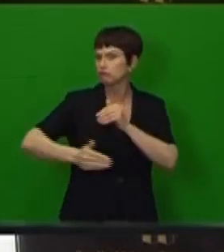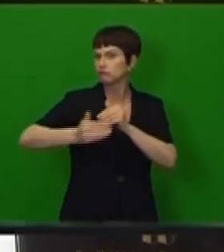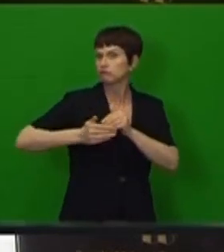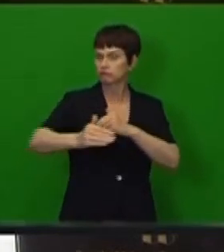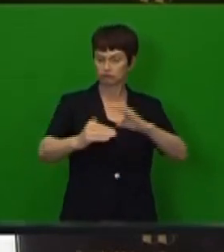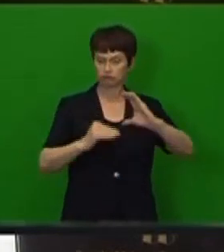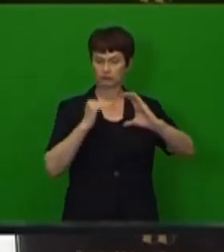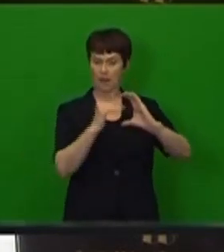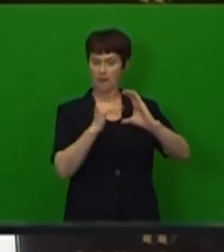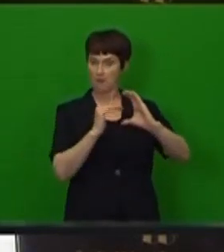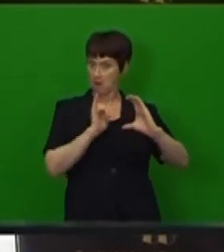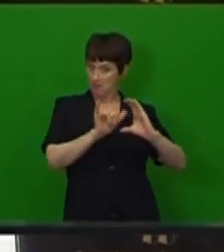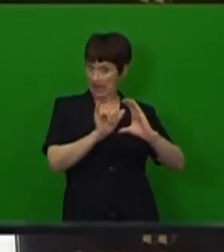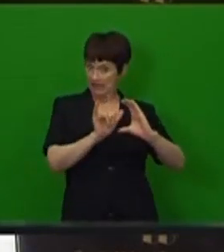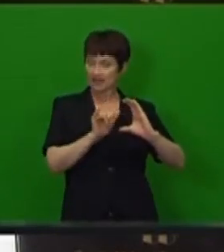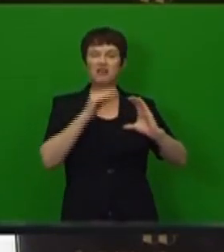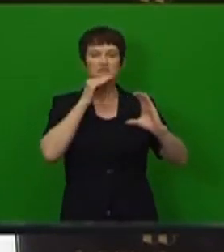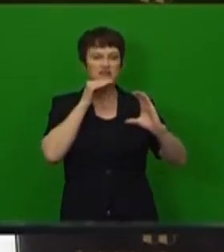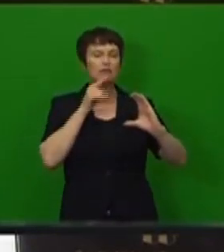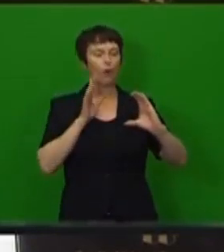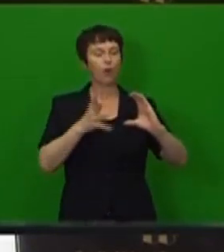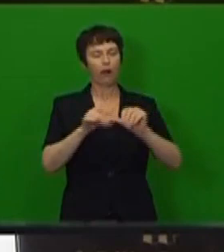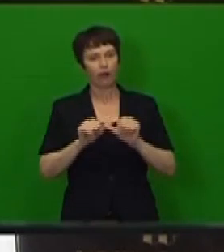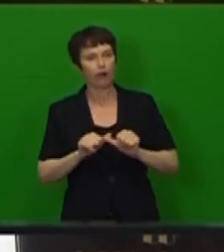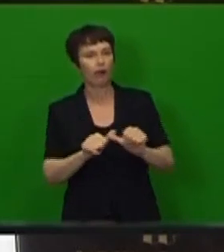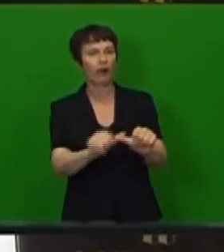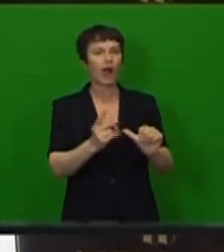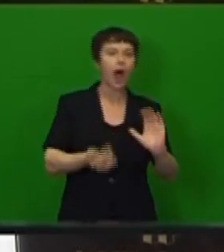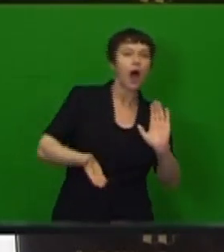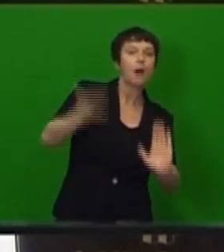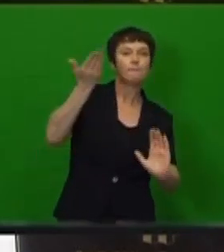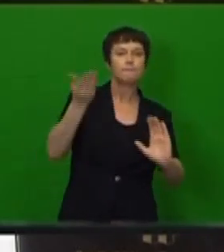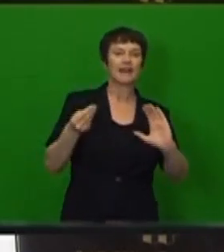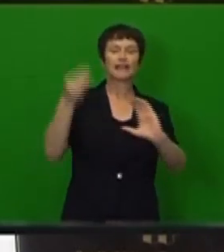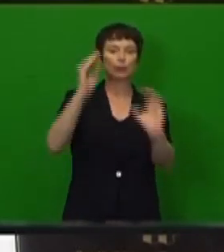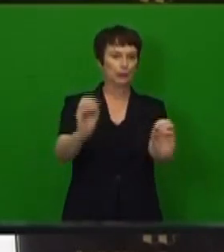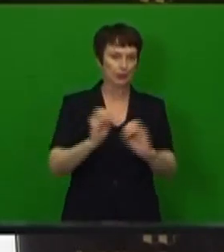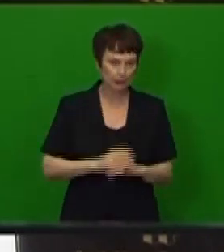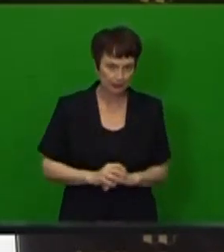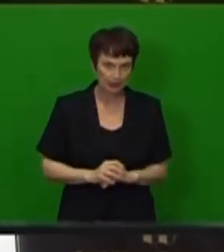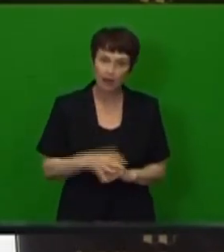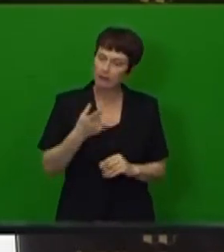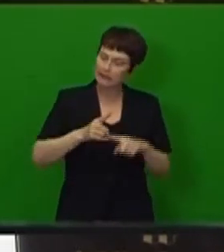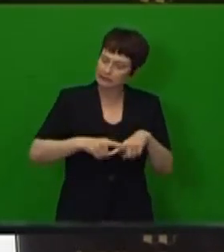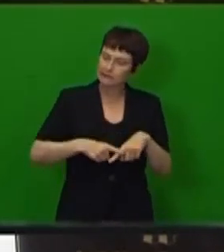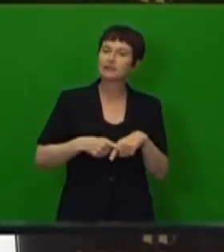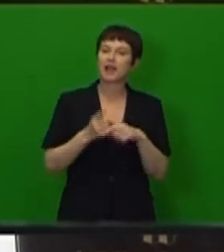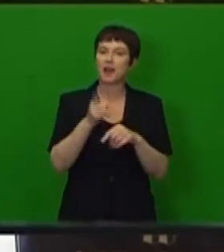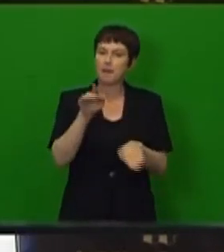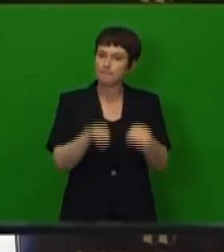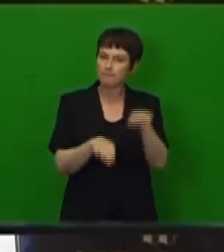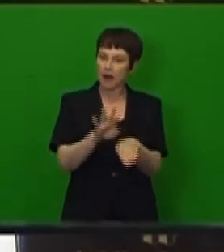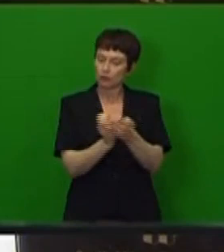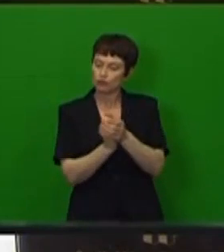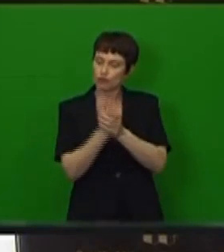range in the interest of balanced and sustainable growth. In this persistently uncertain environment,